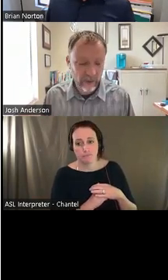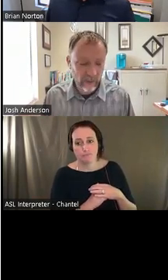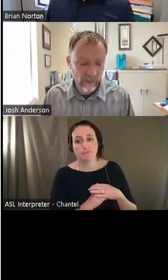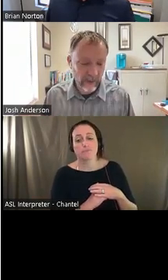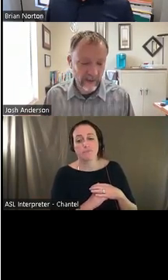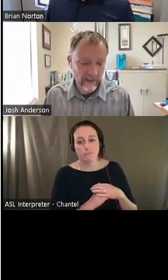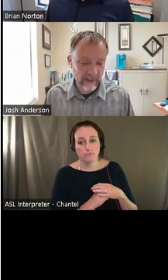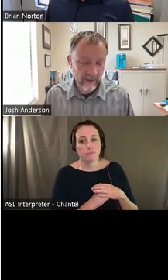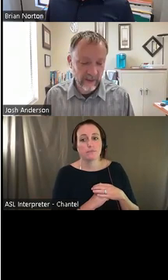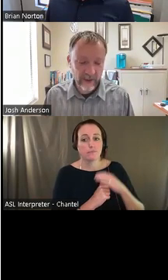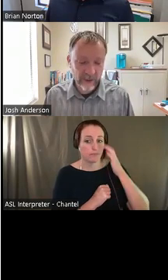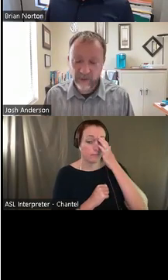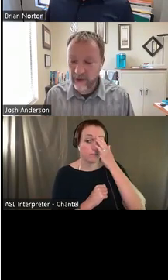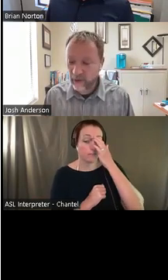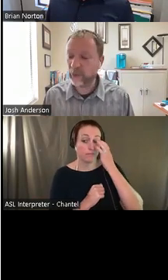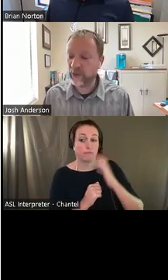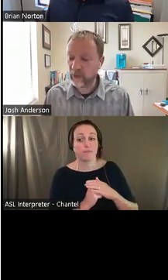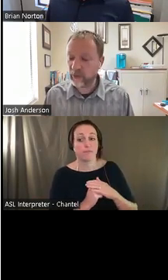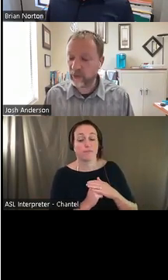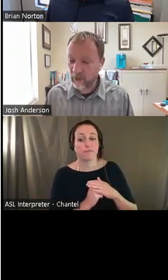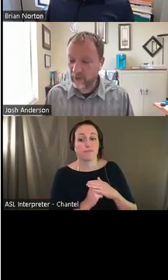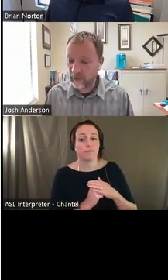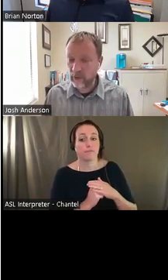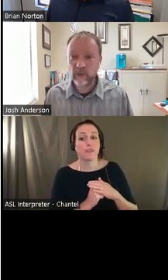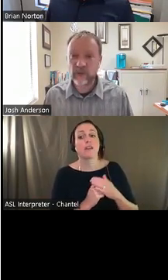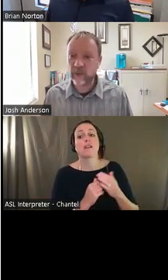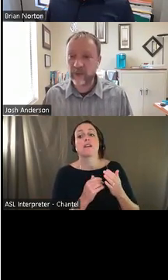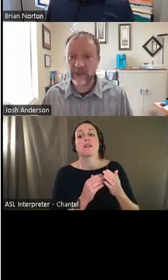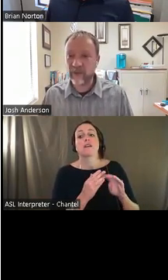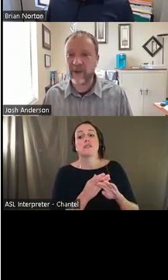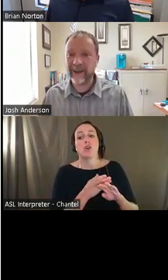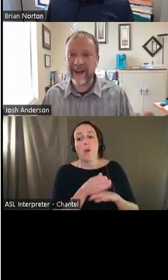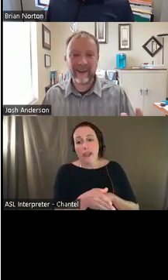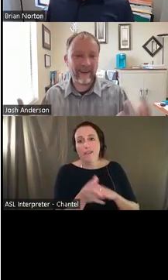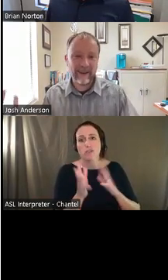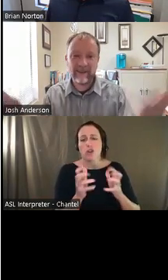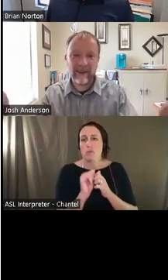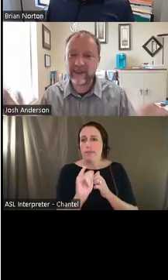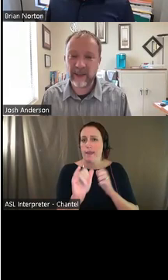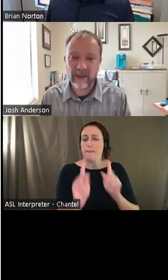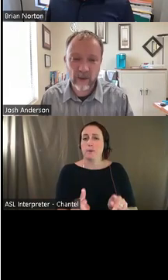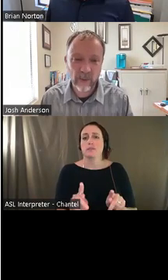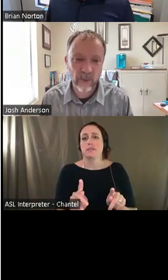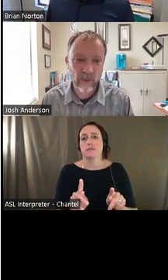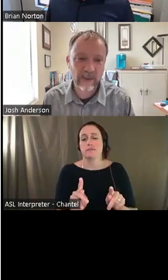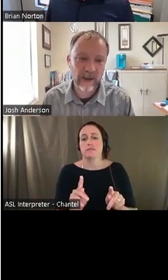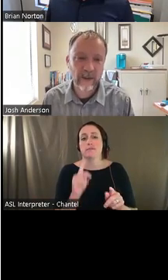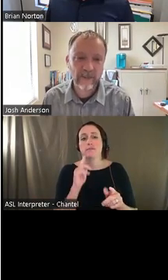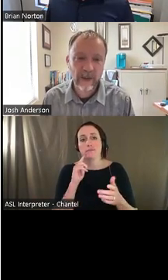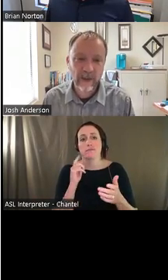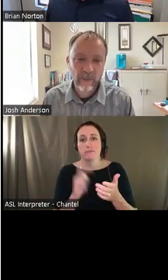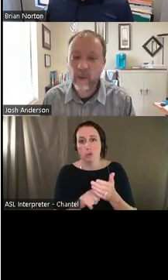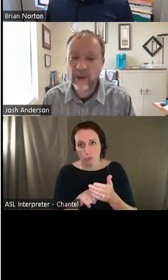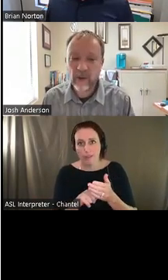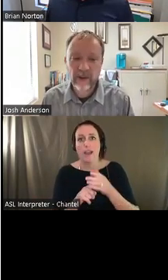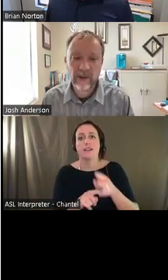talking to them, you realize that they've had an issue very close to this before they've used something that they've already got. And next thing, know, boom, you're right there,